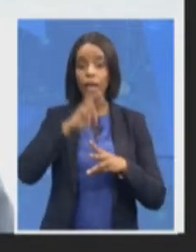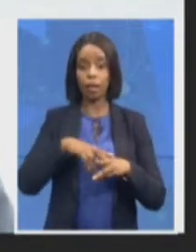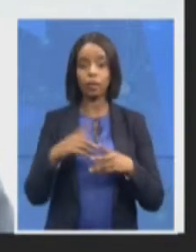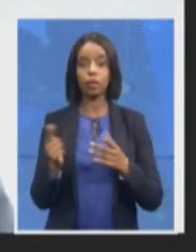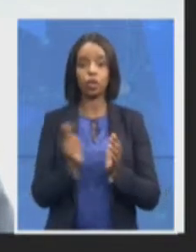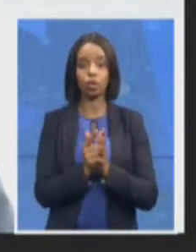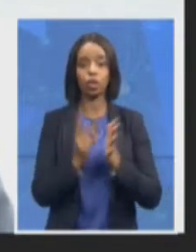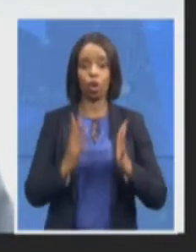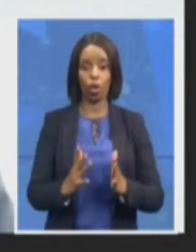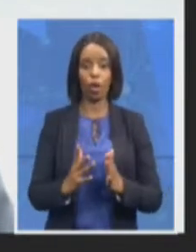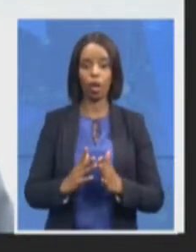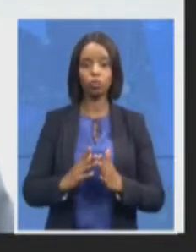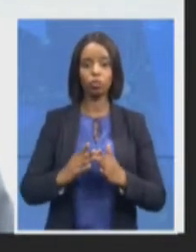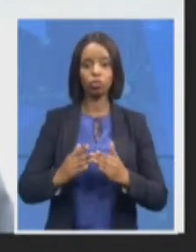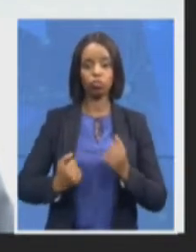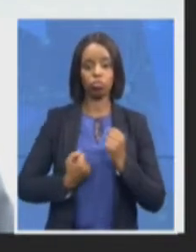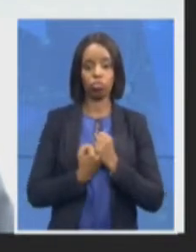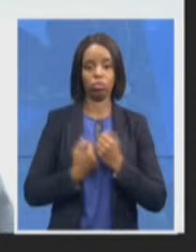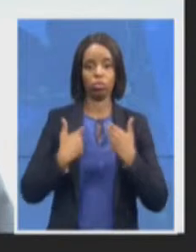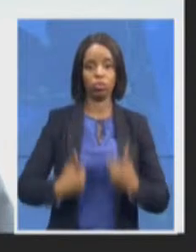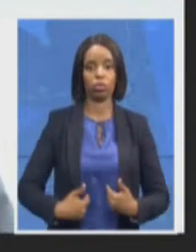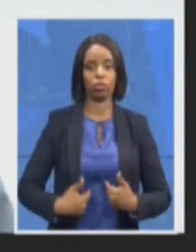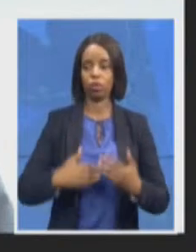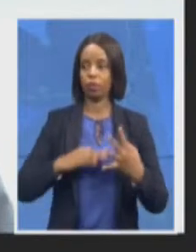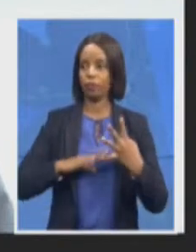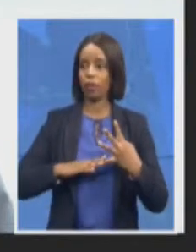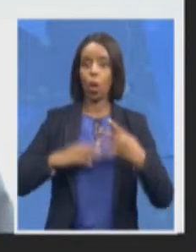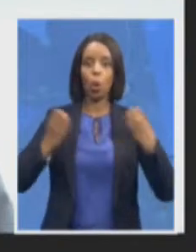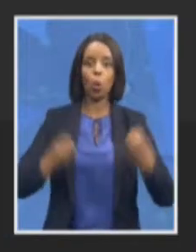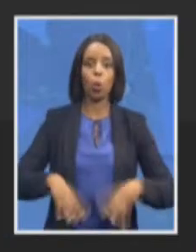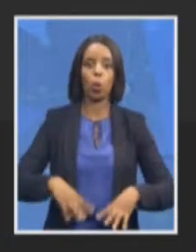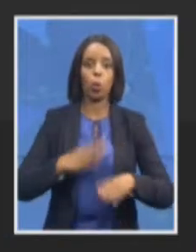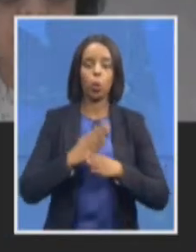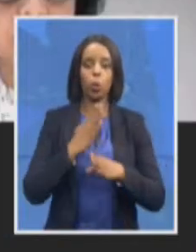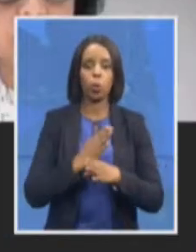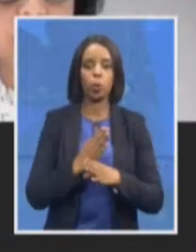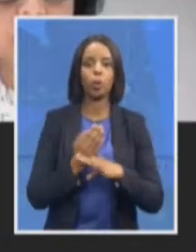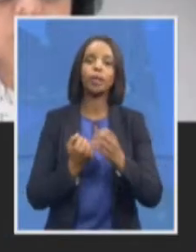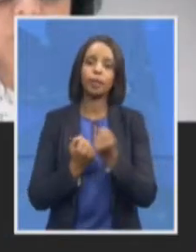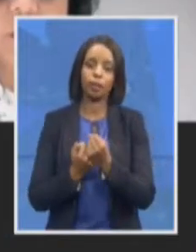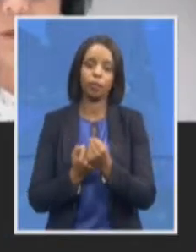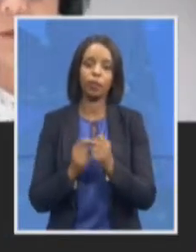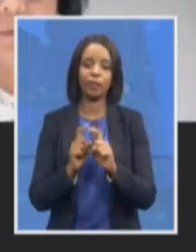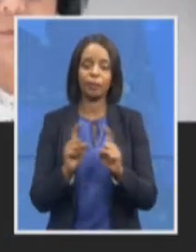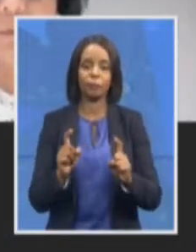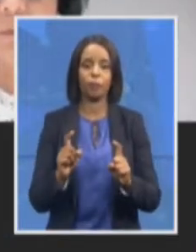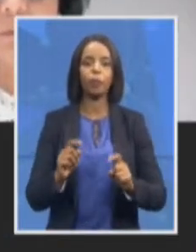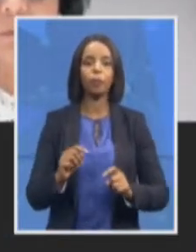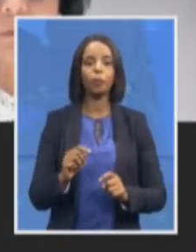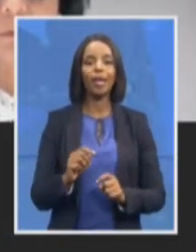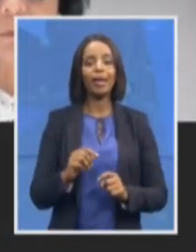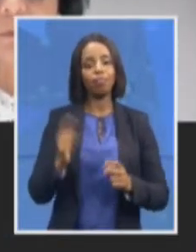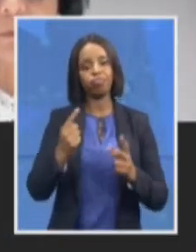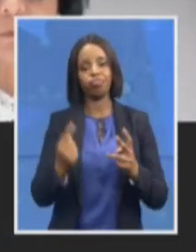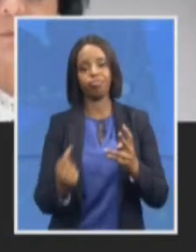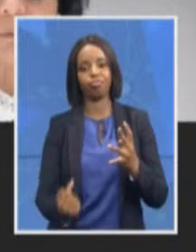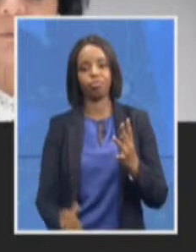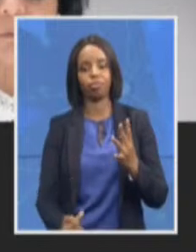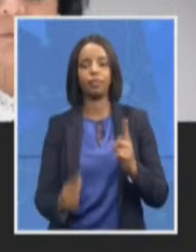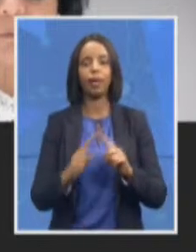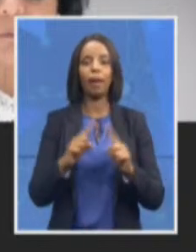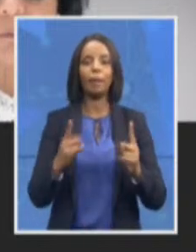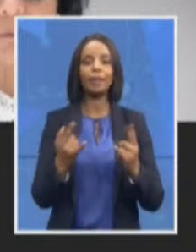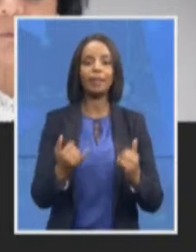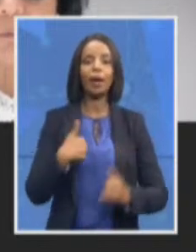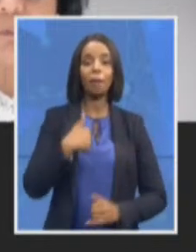support etc and that work I understand will now fall under the auspices of the new council that the president is